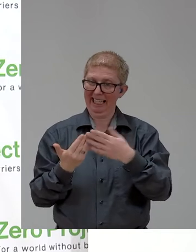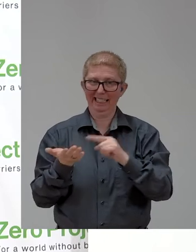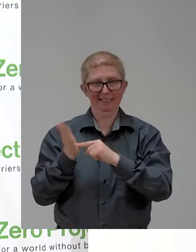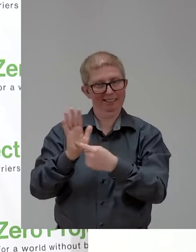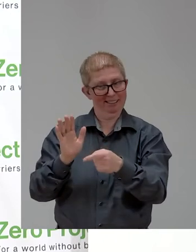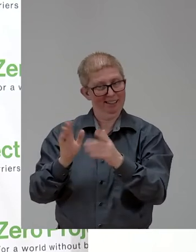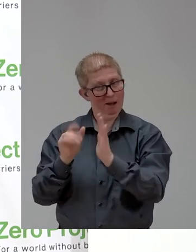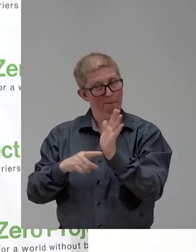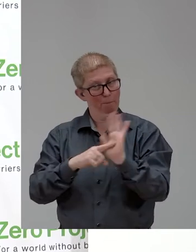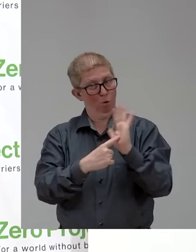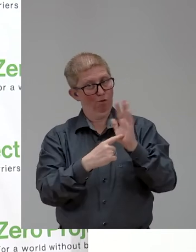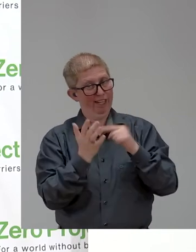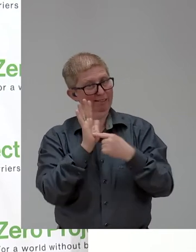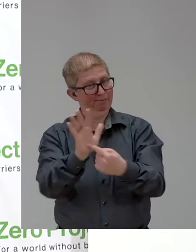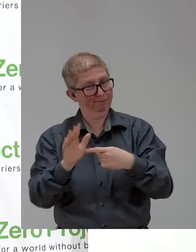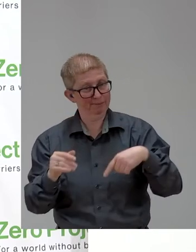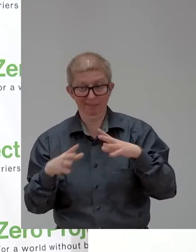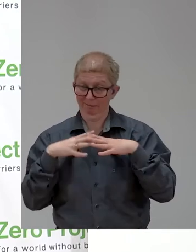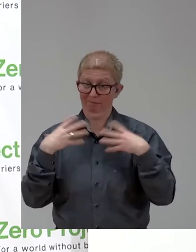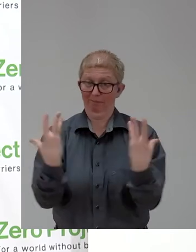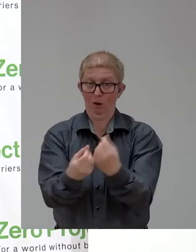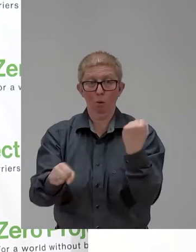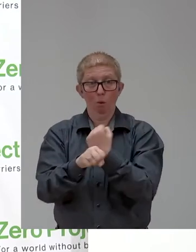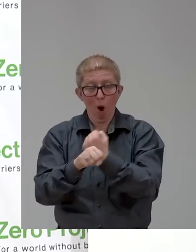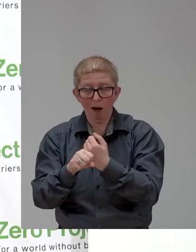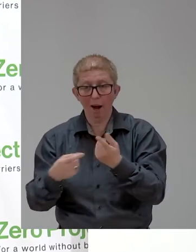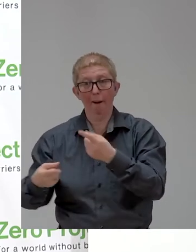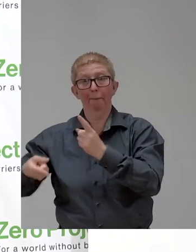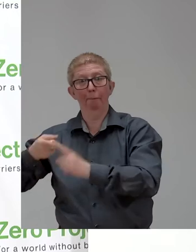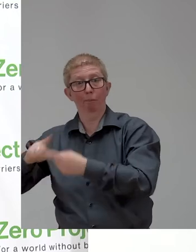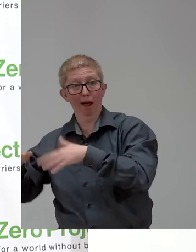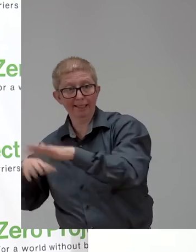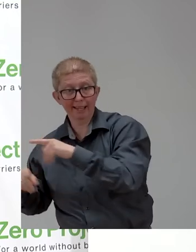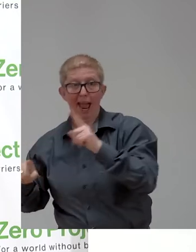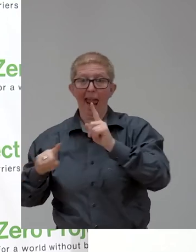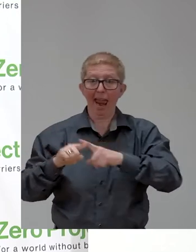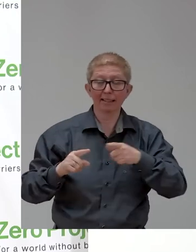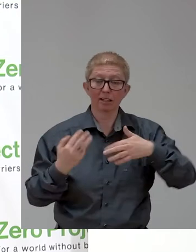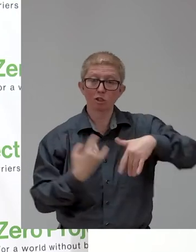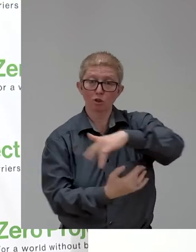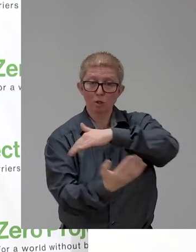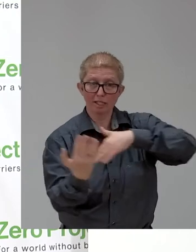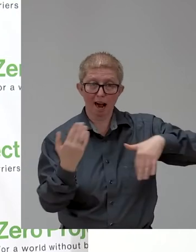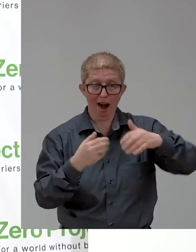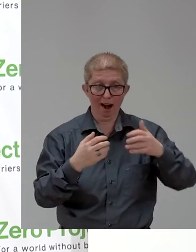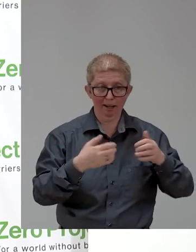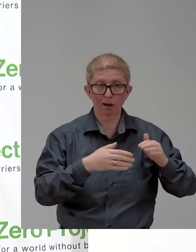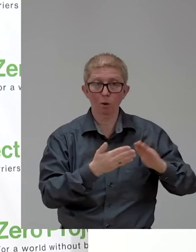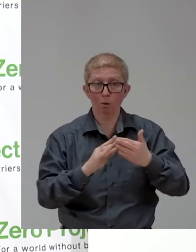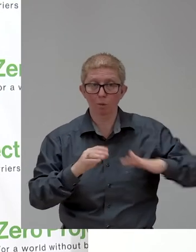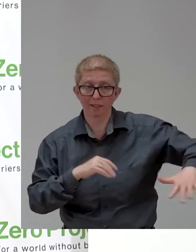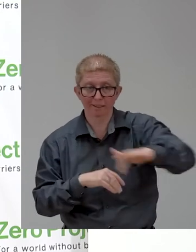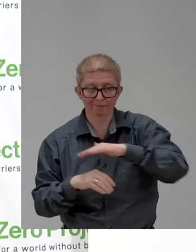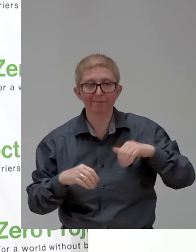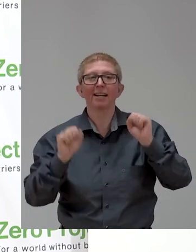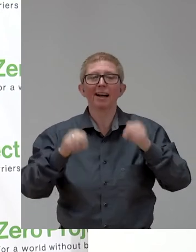and administrations and policy is important to change society. So to make society more inclusive means